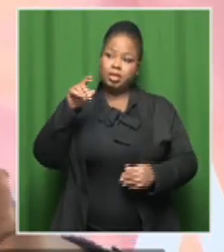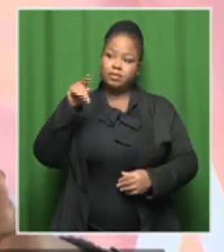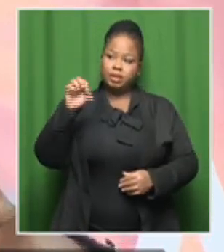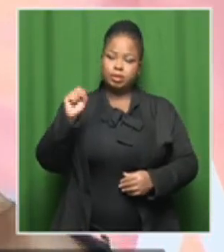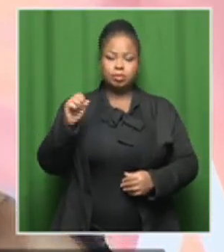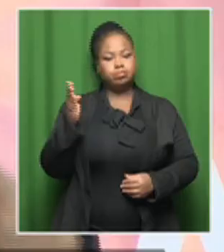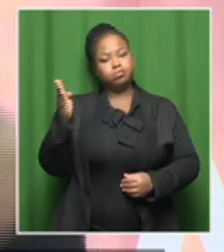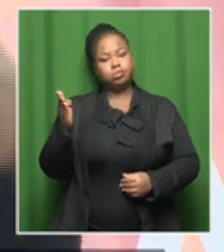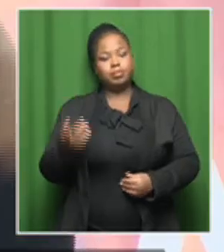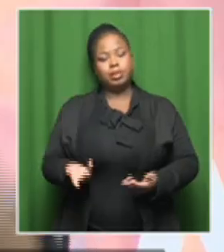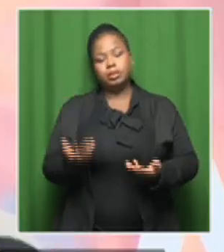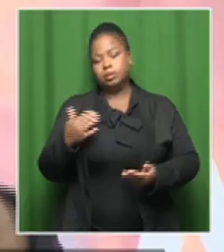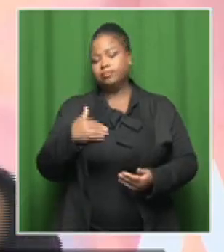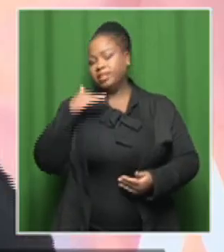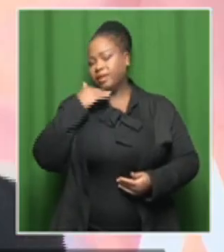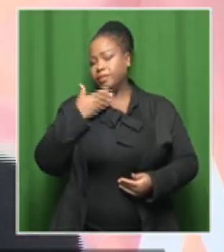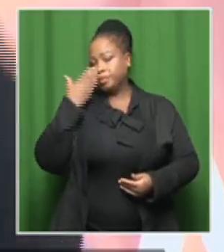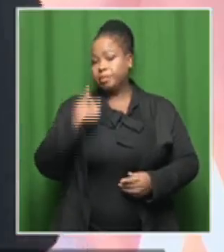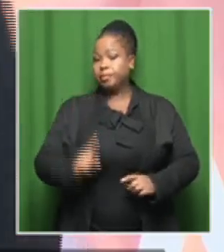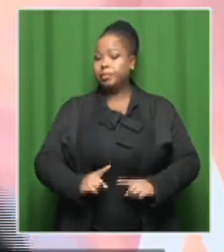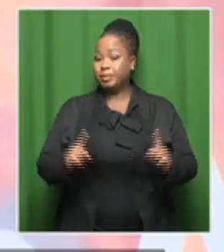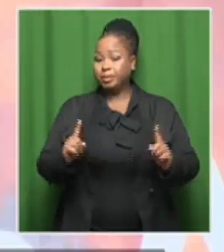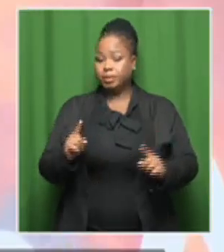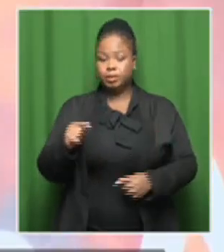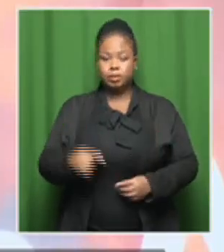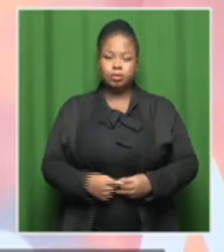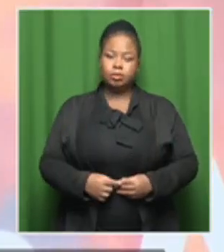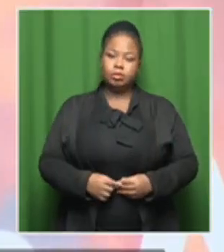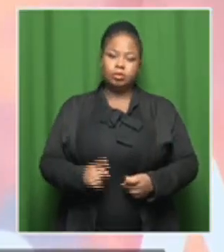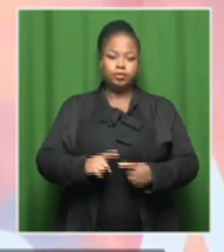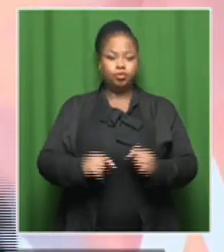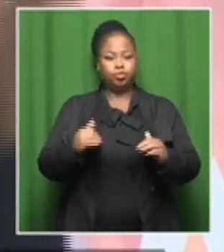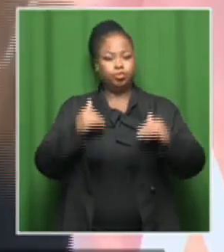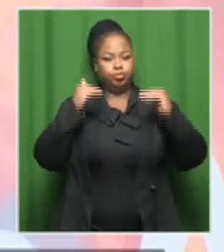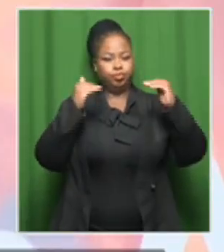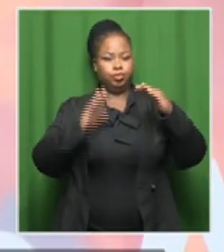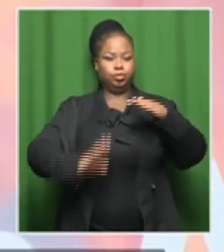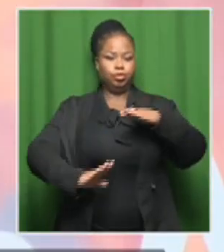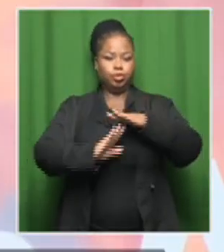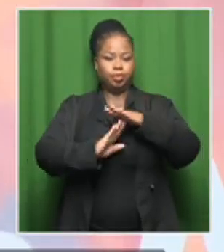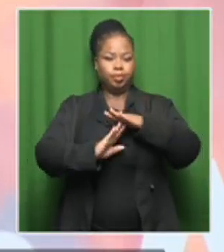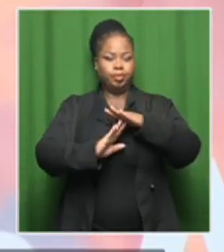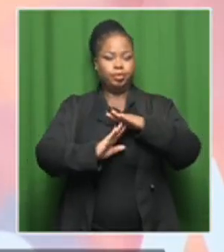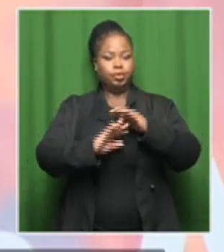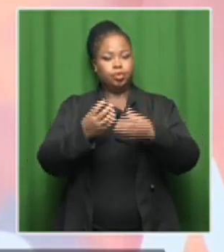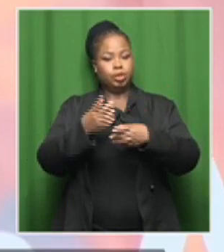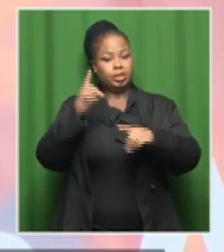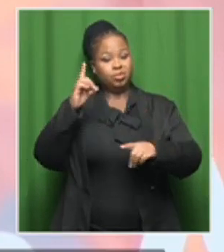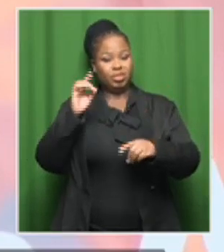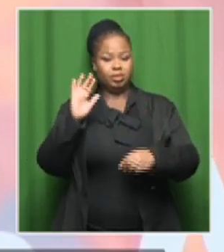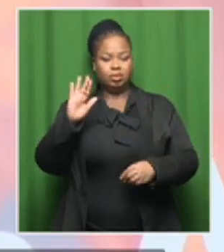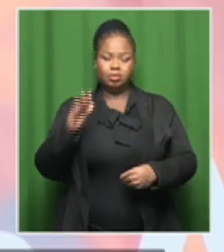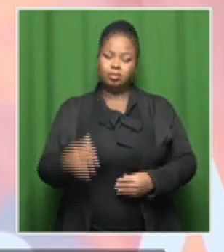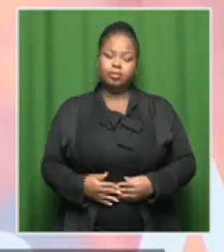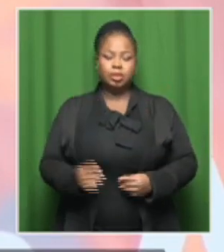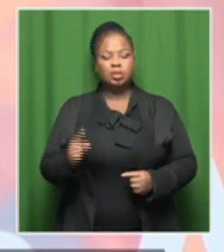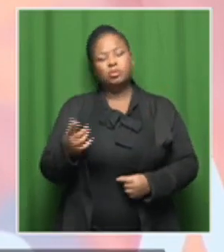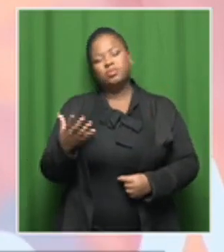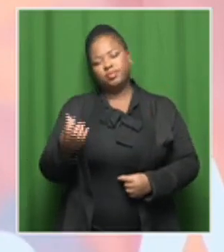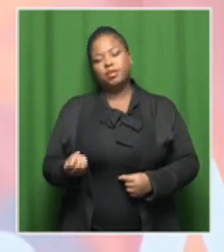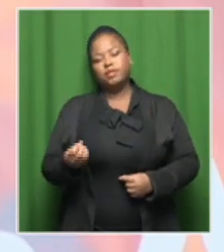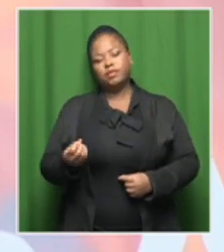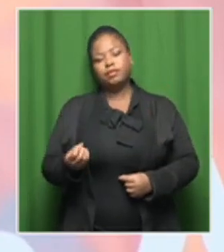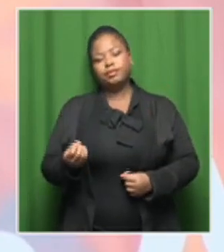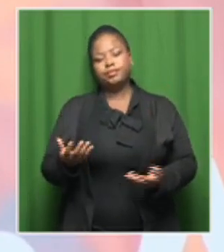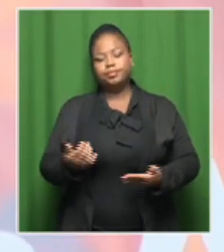might not get that much, but coming from then up to the senior degrees, really we do have a lot